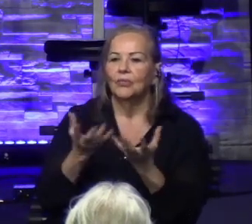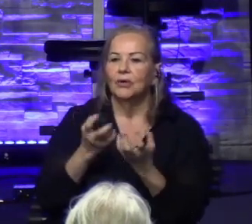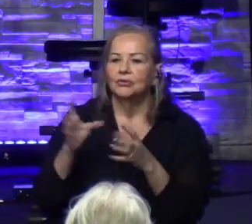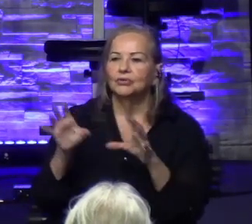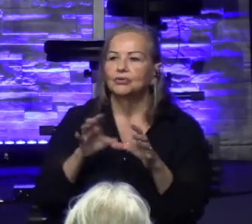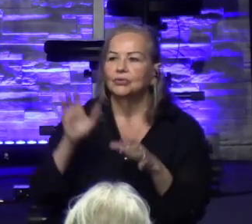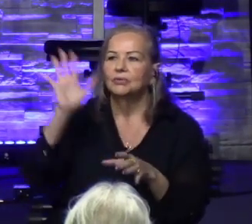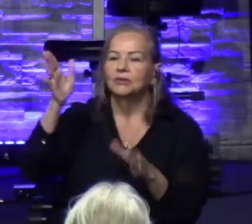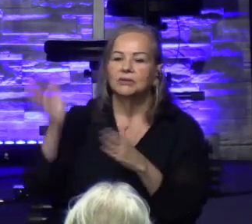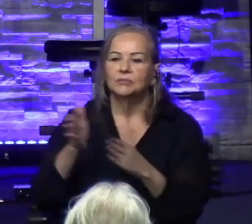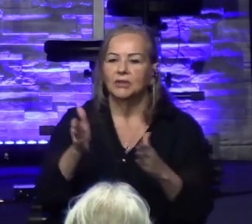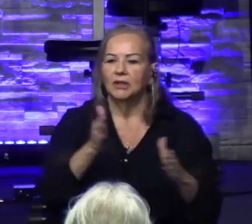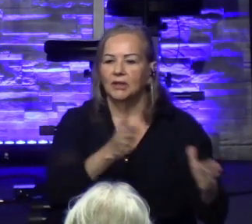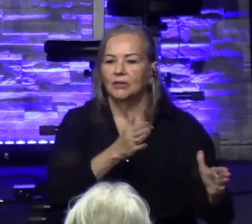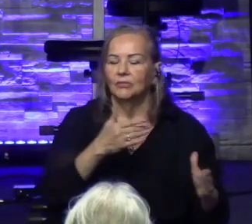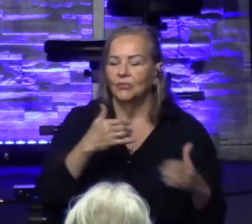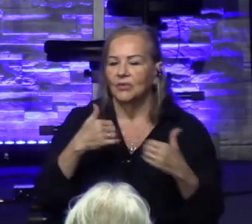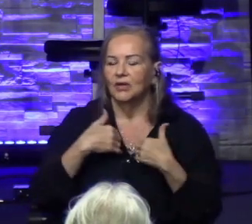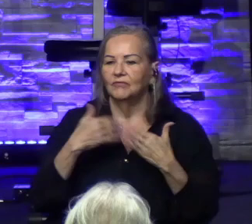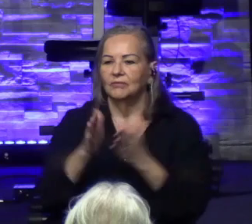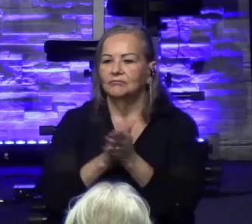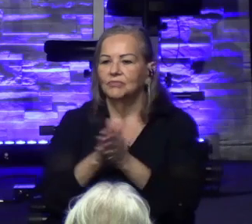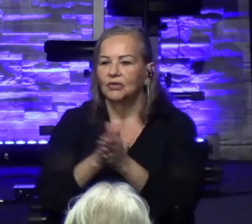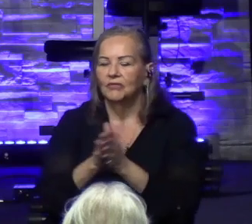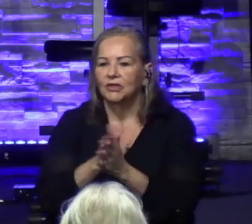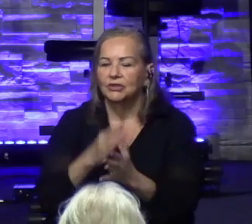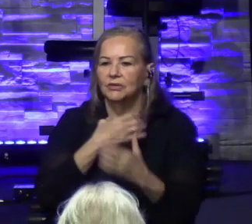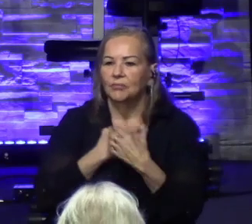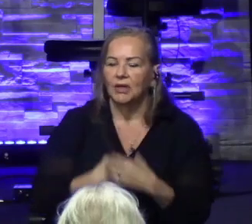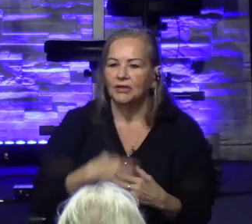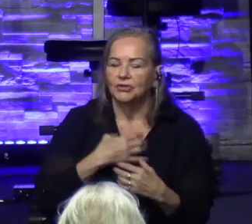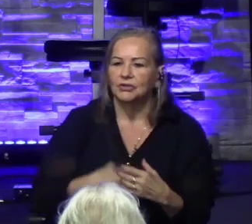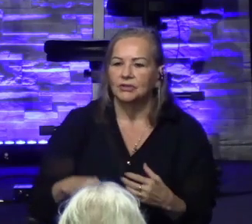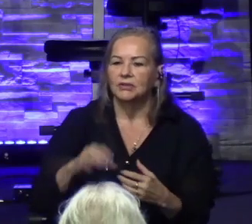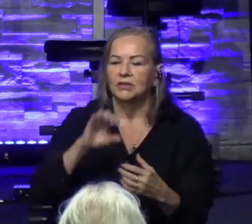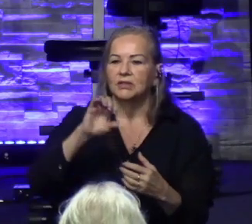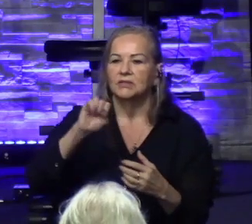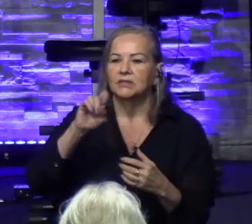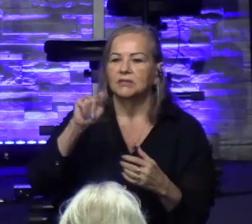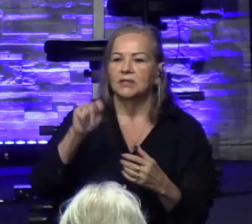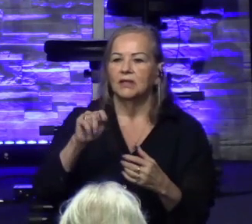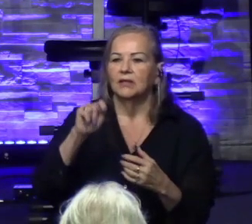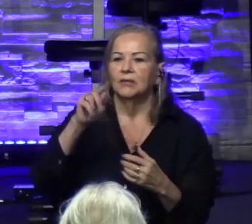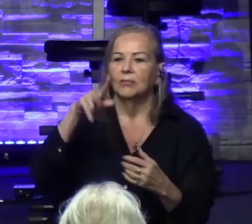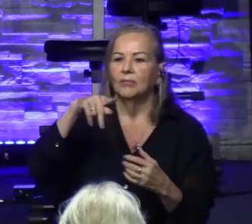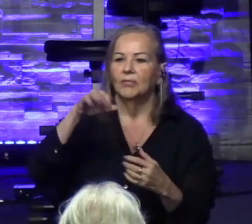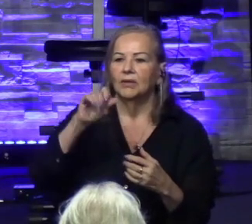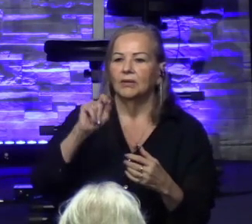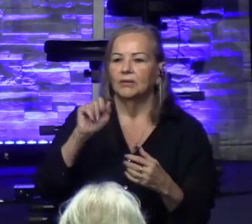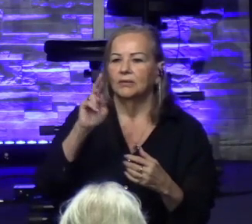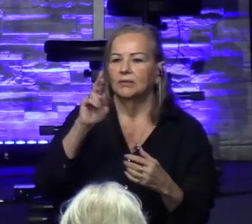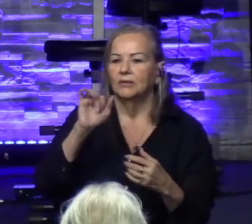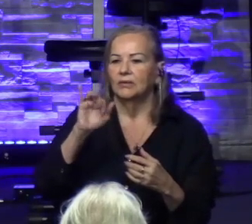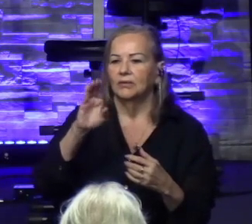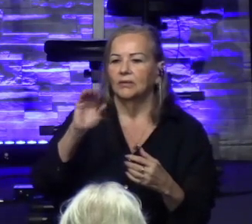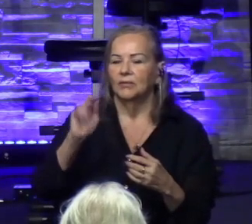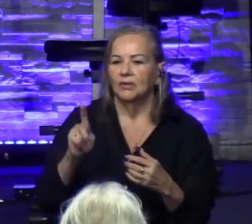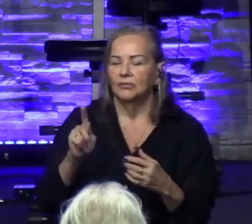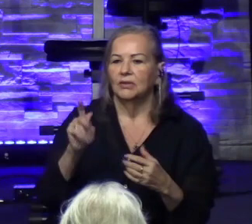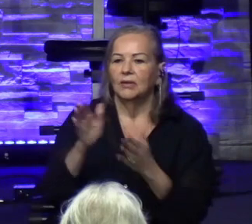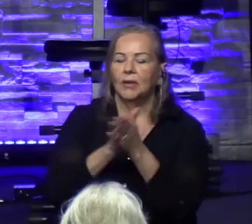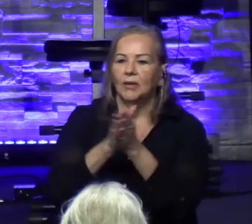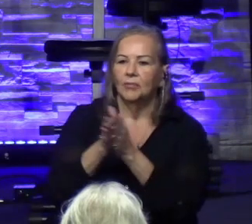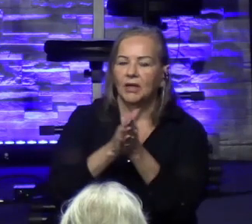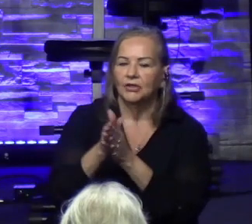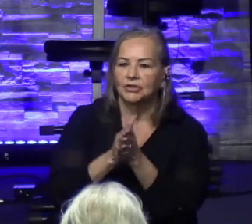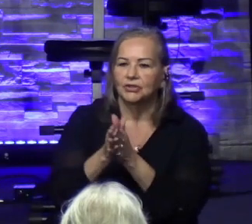We have to care about what's going on here. St. Patrick had passion for the people of Ireland, right? That drove him to go back